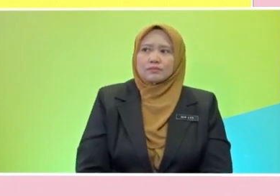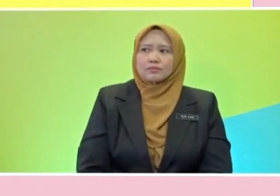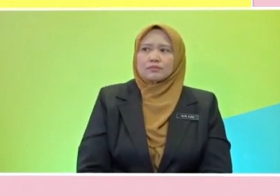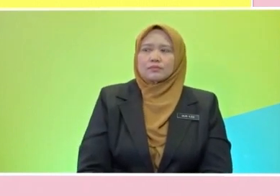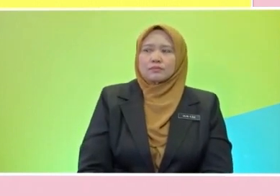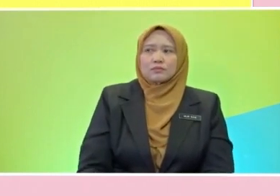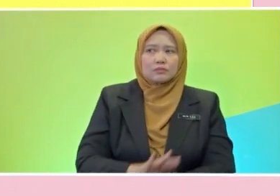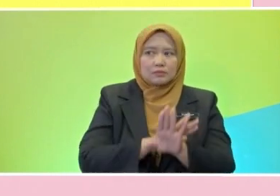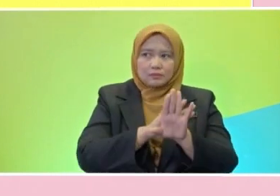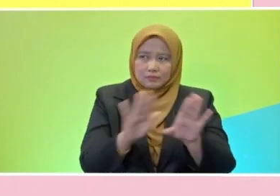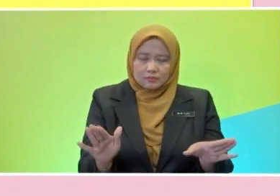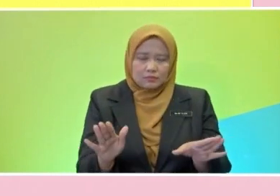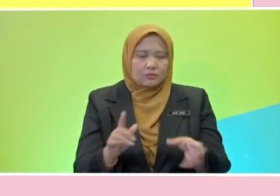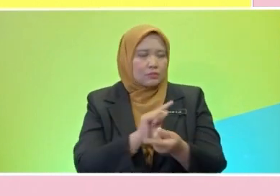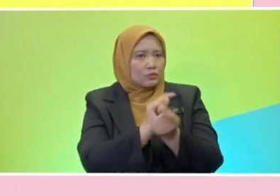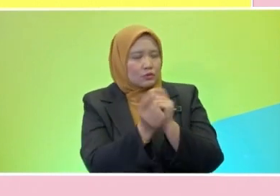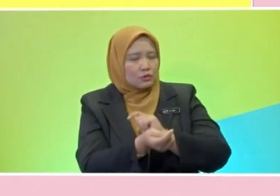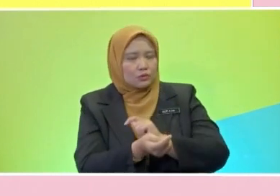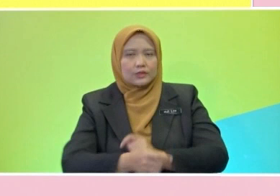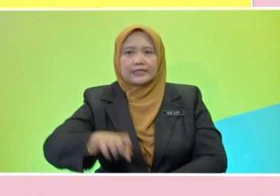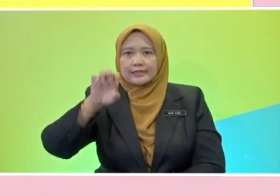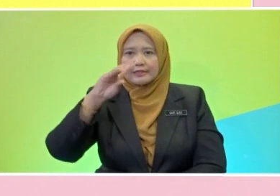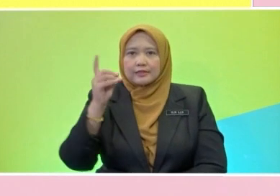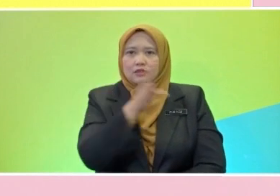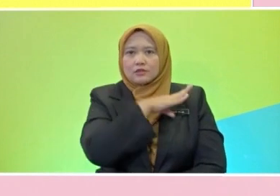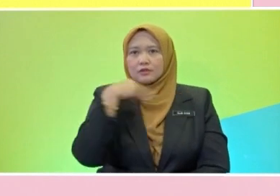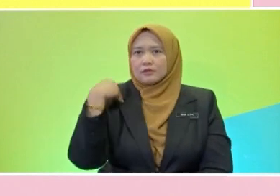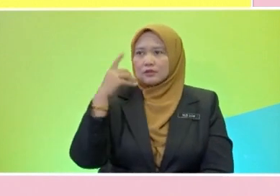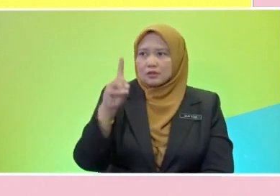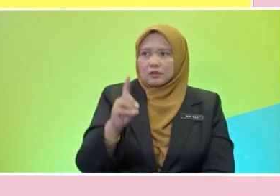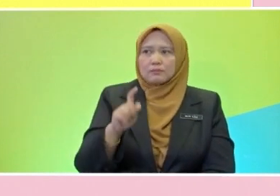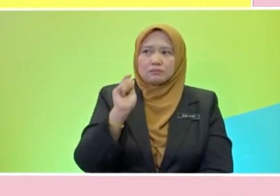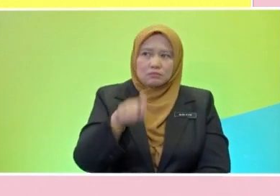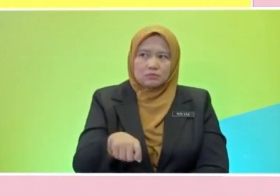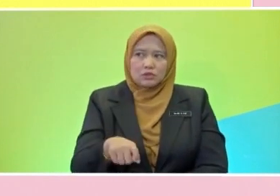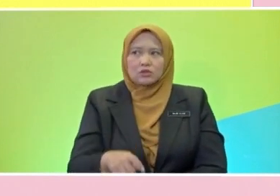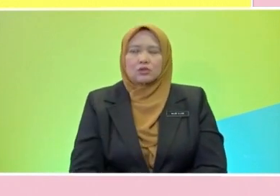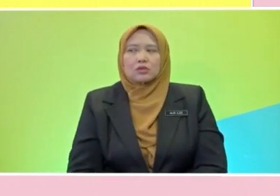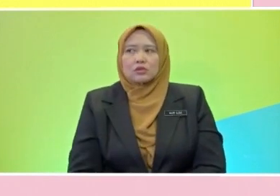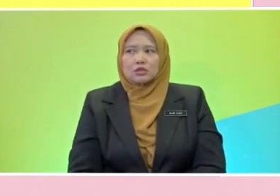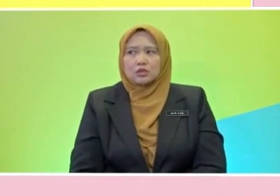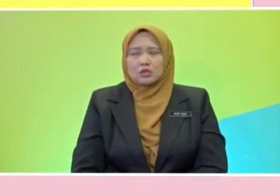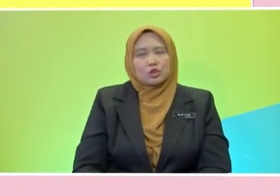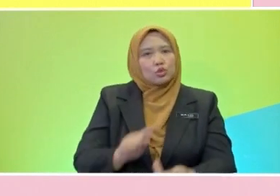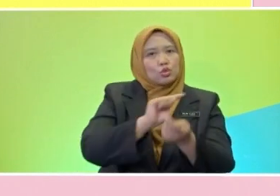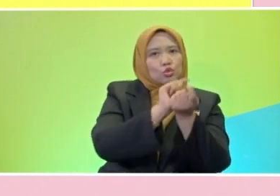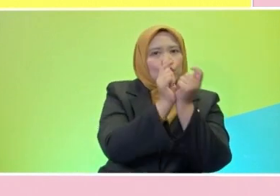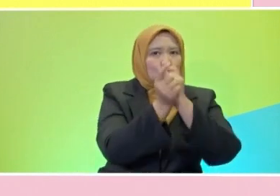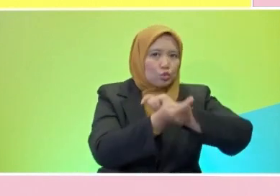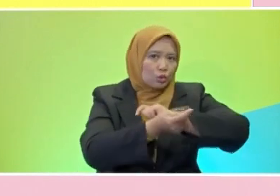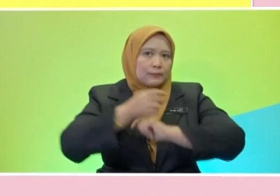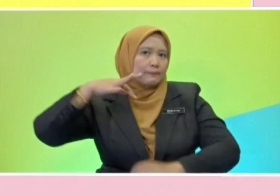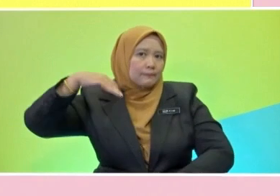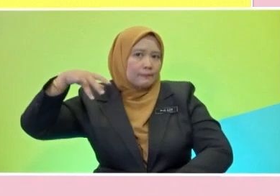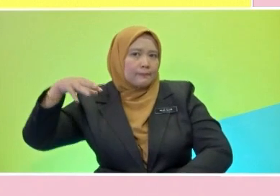are not formed by adding ed or d, Chris. You just have to add. You need to just change the spelling of the